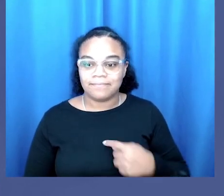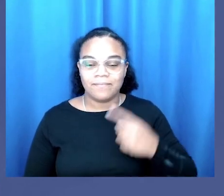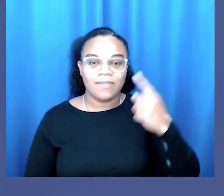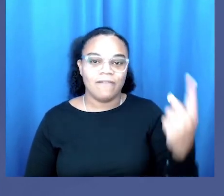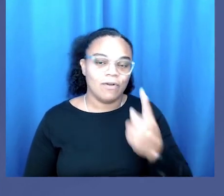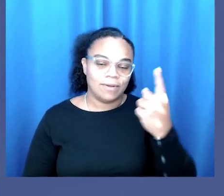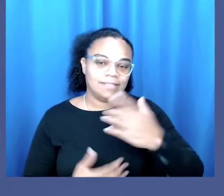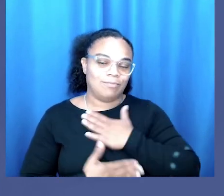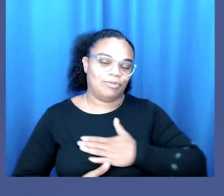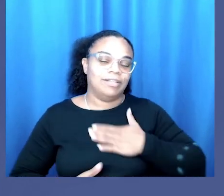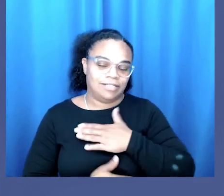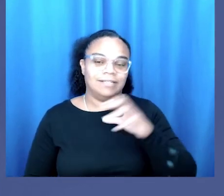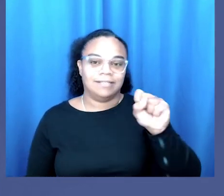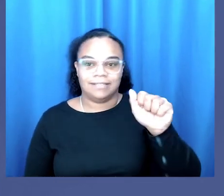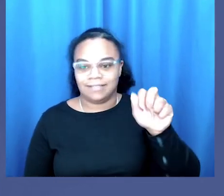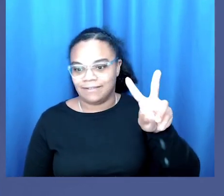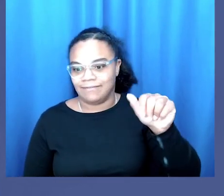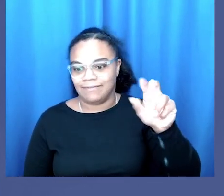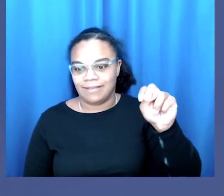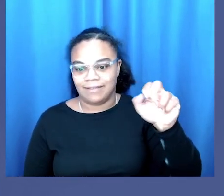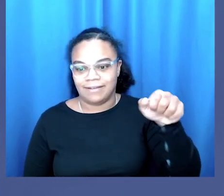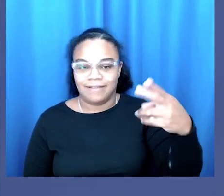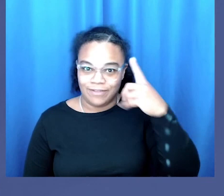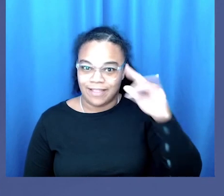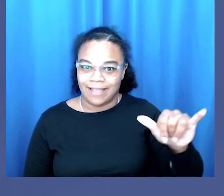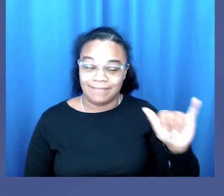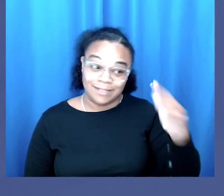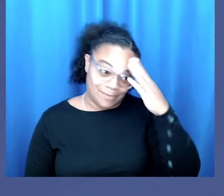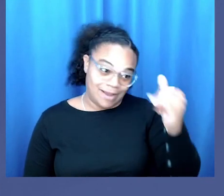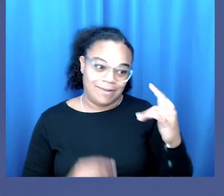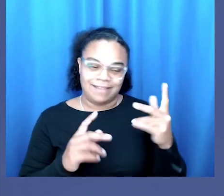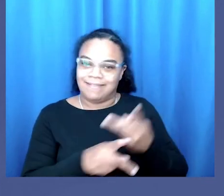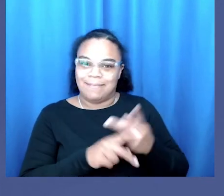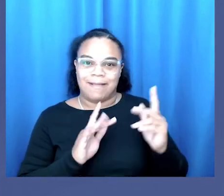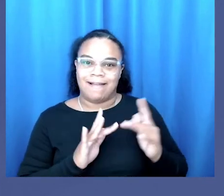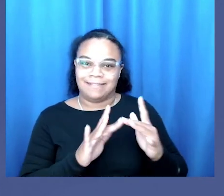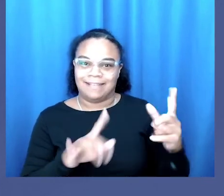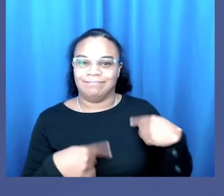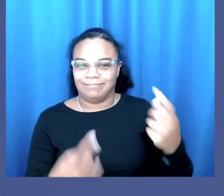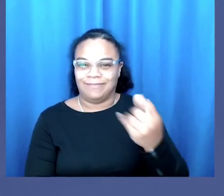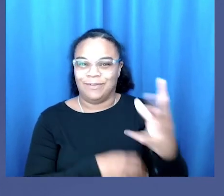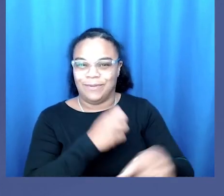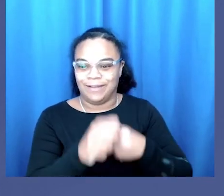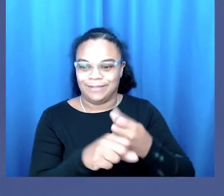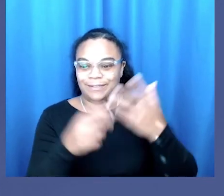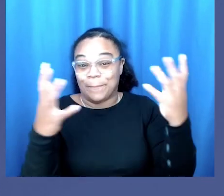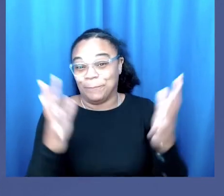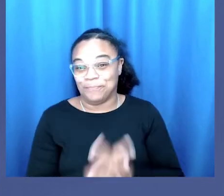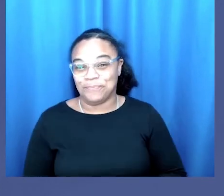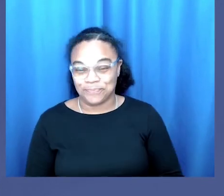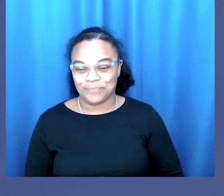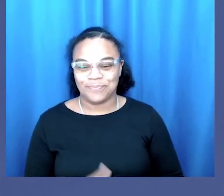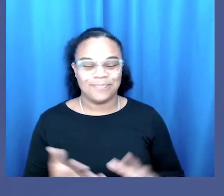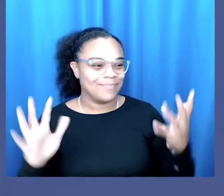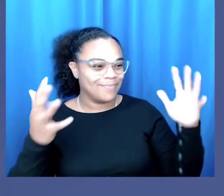like I've always appreciated Savannah for that and that's why we kept in touch over the few years and everything so